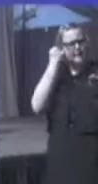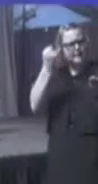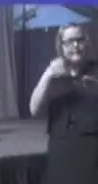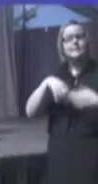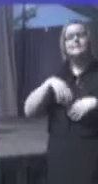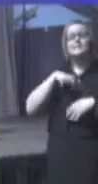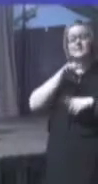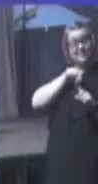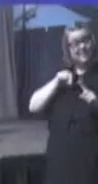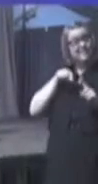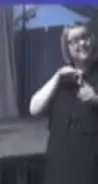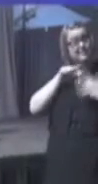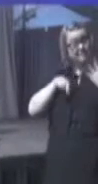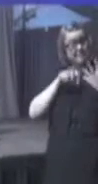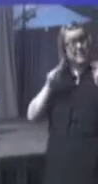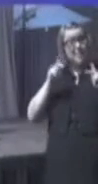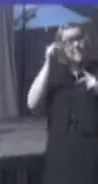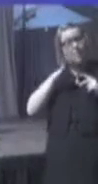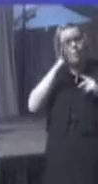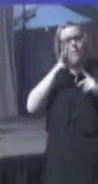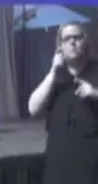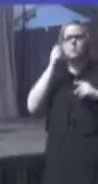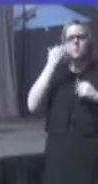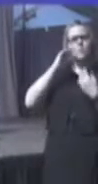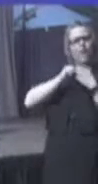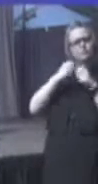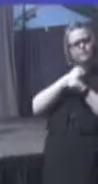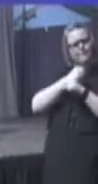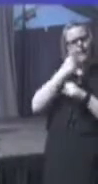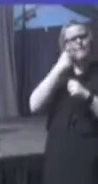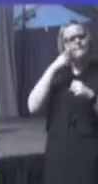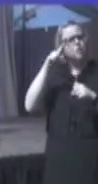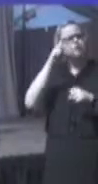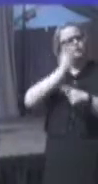for what was right and strive for what is just.